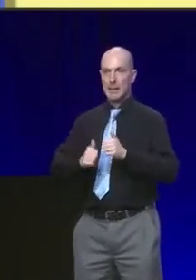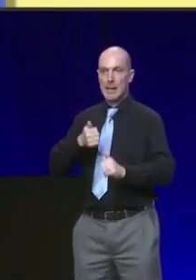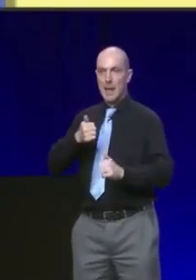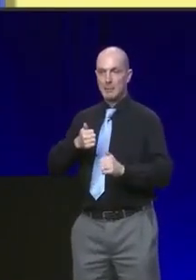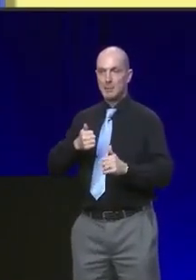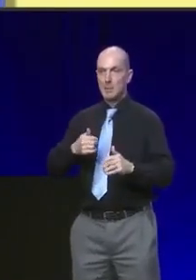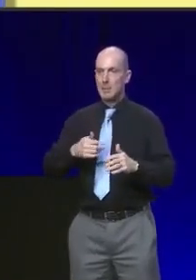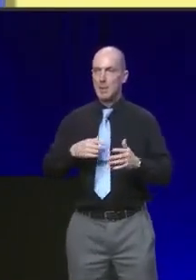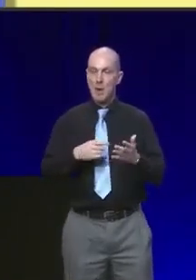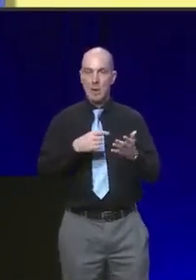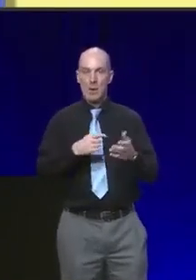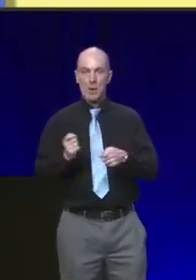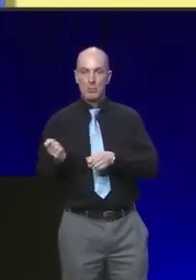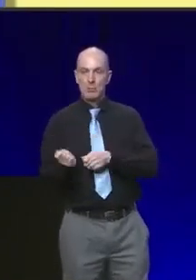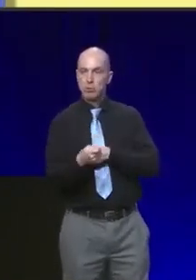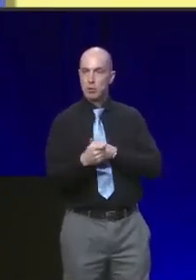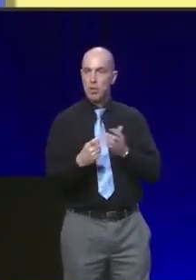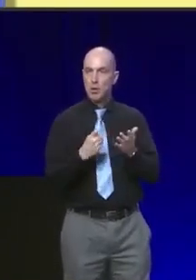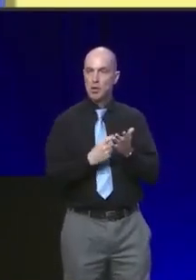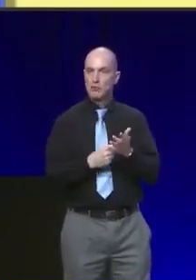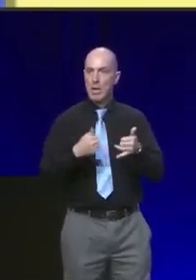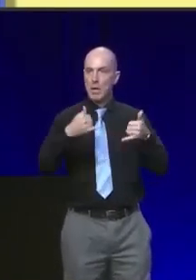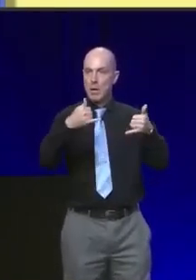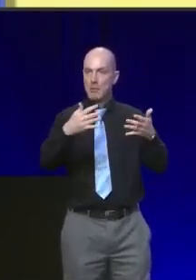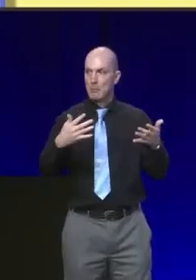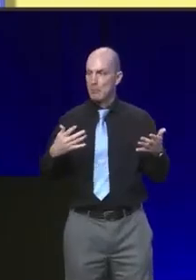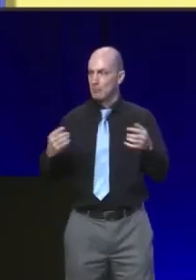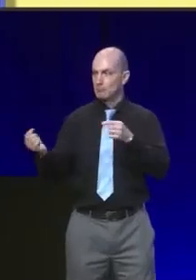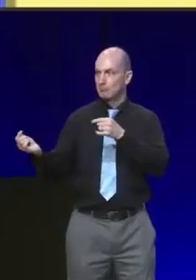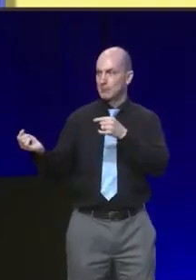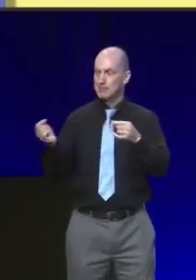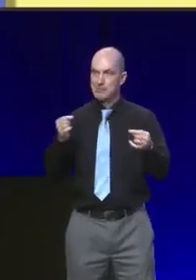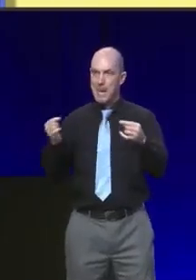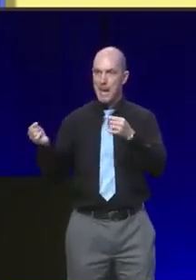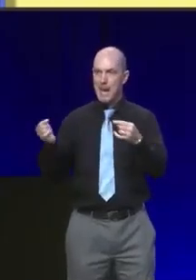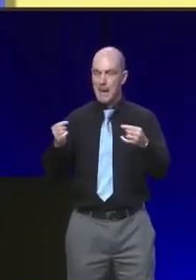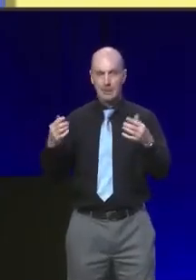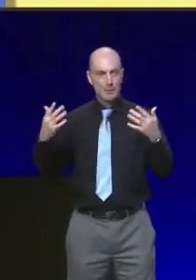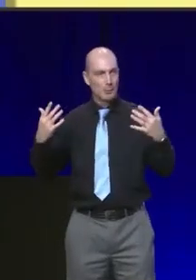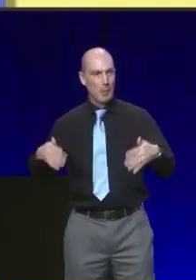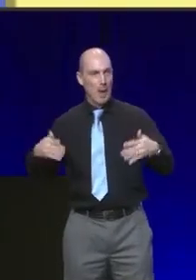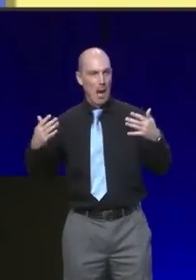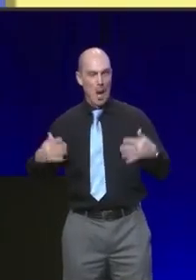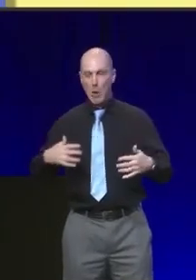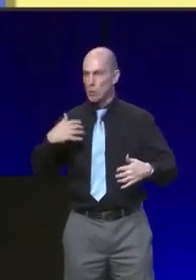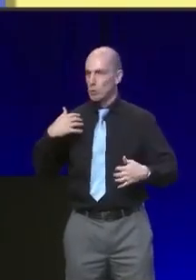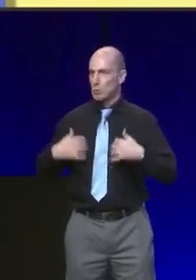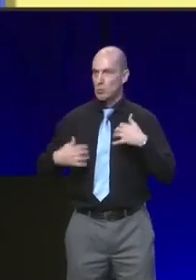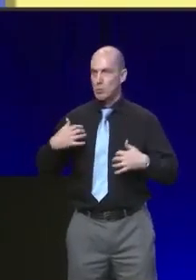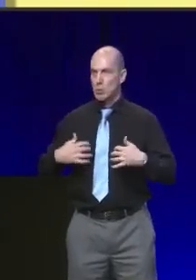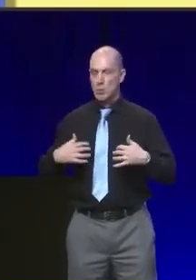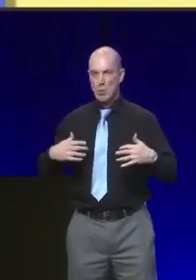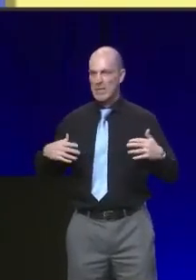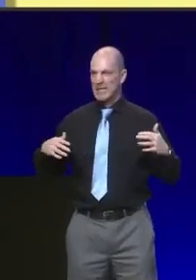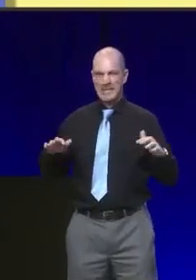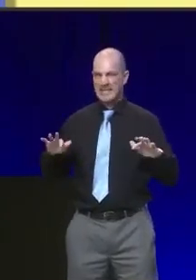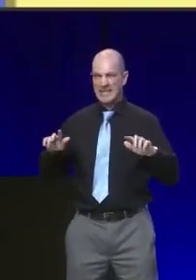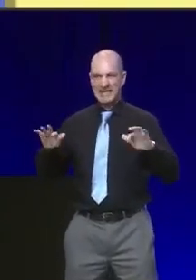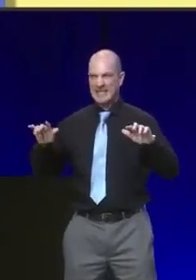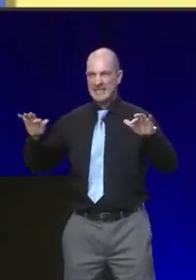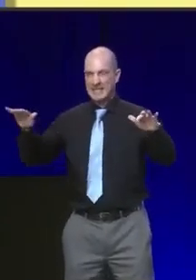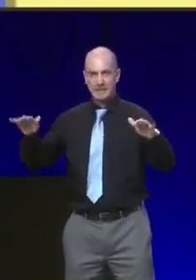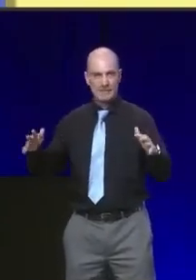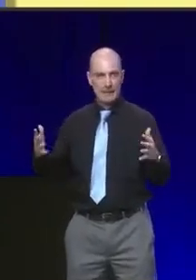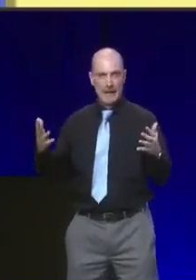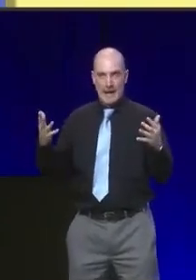when Scotland was energised as we debated our future as a country. A debate rich with imagination and excitement. It was contagious and it was